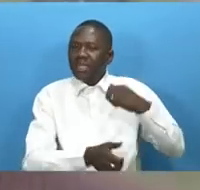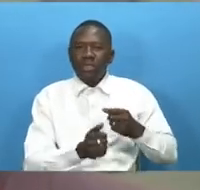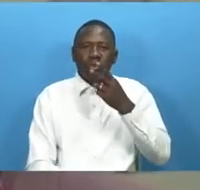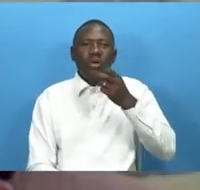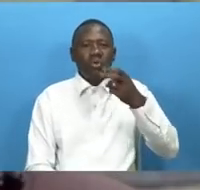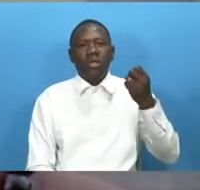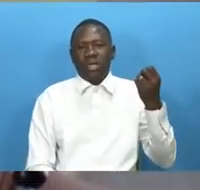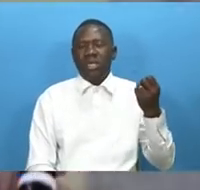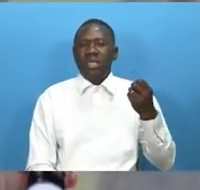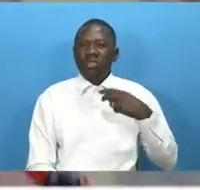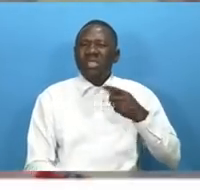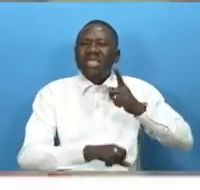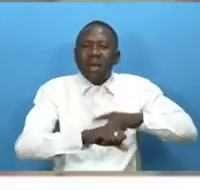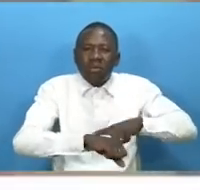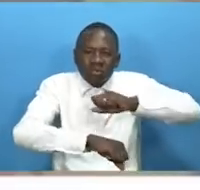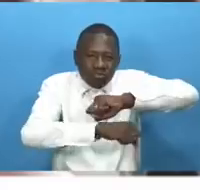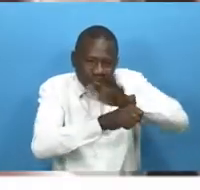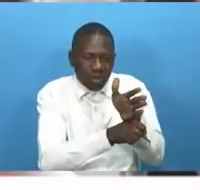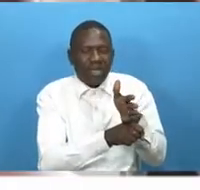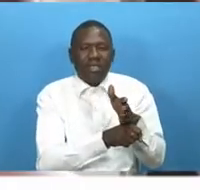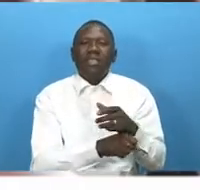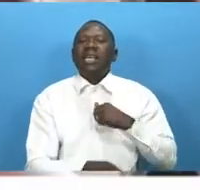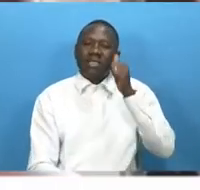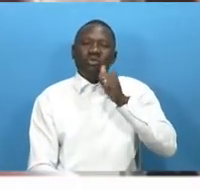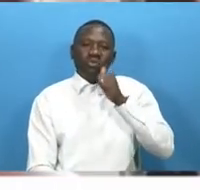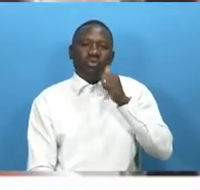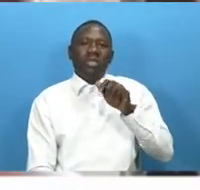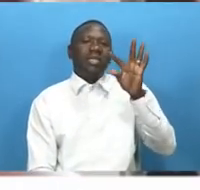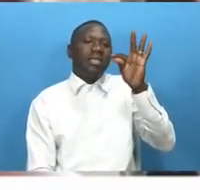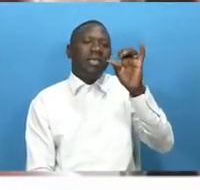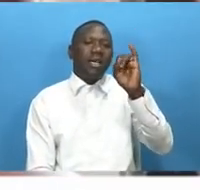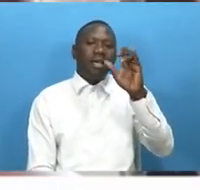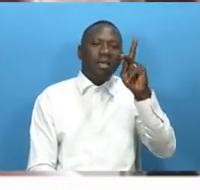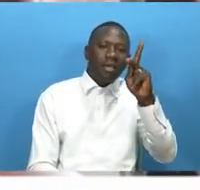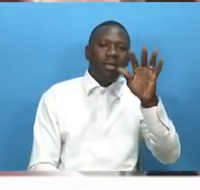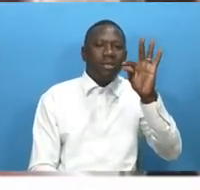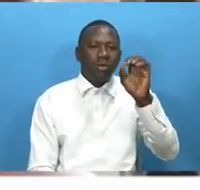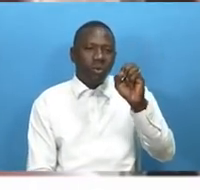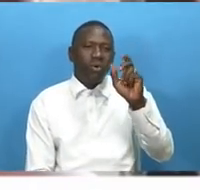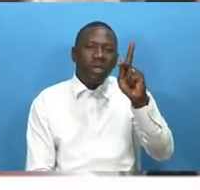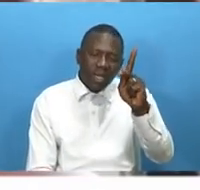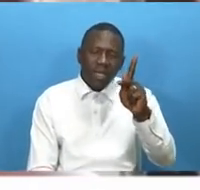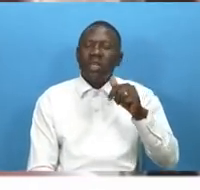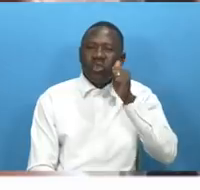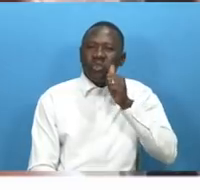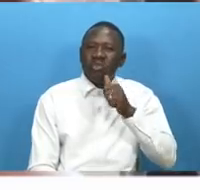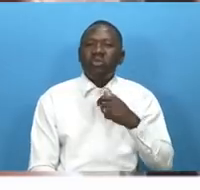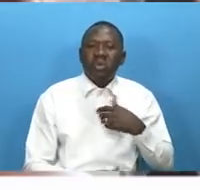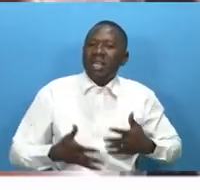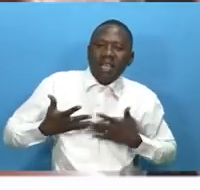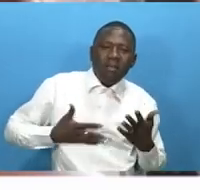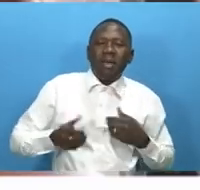started using tiktok to entertain people it was very tough with me at my age i was age of let's say